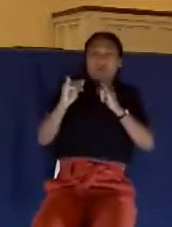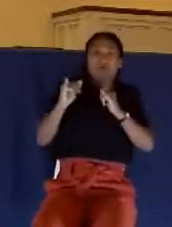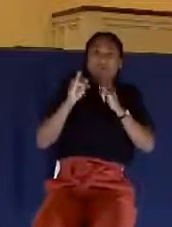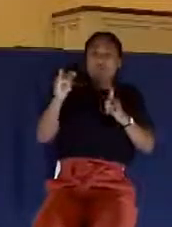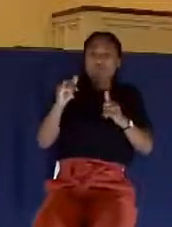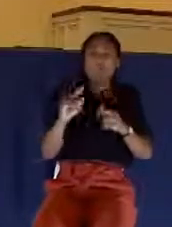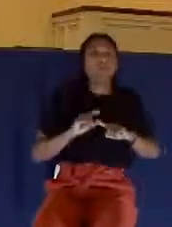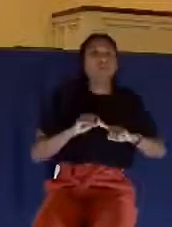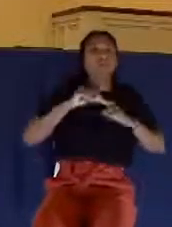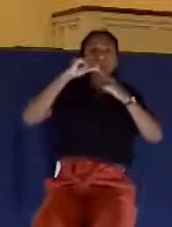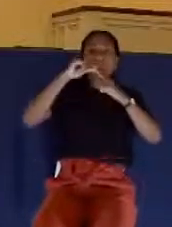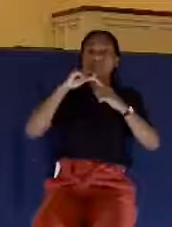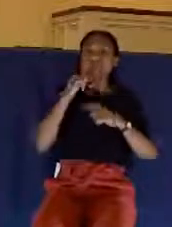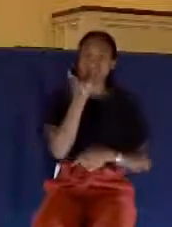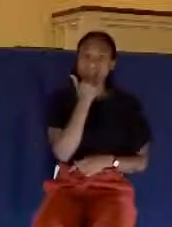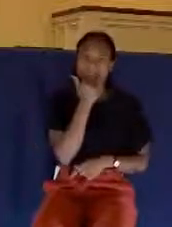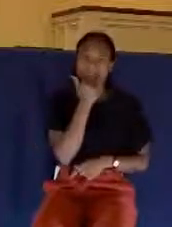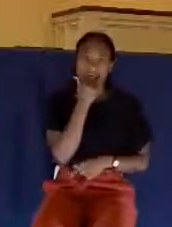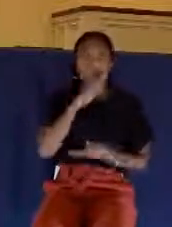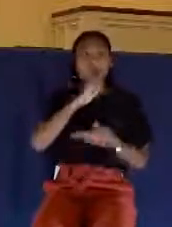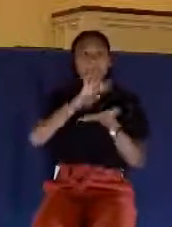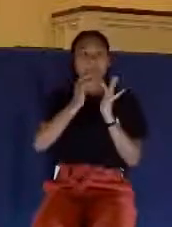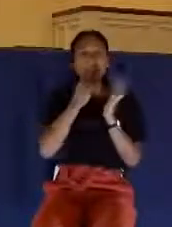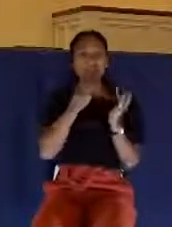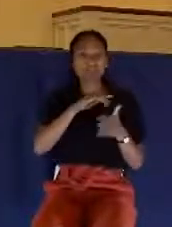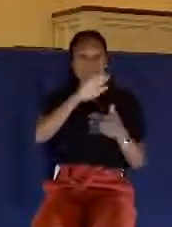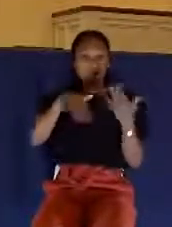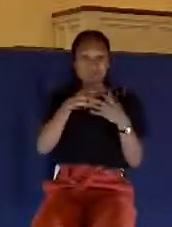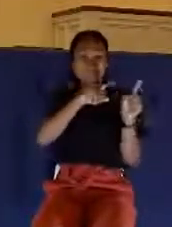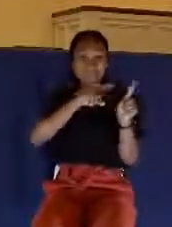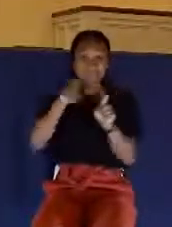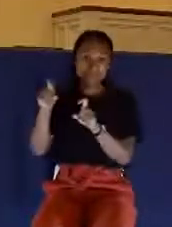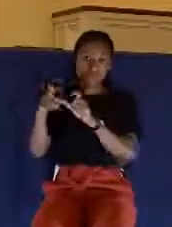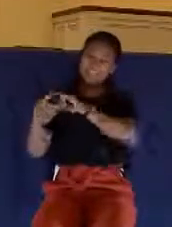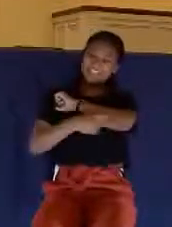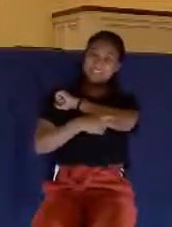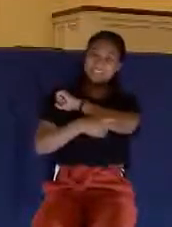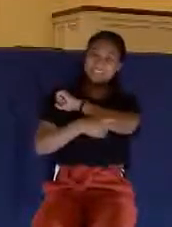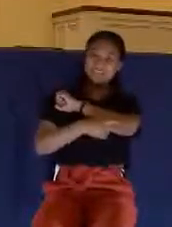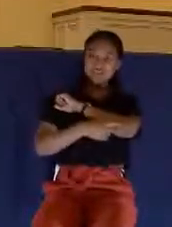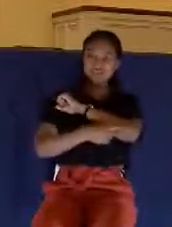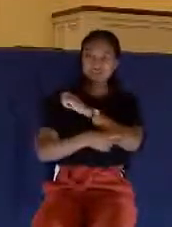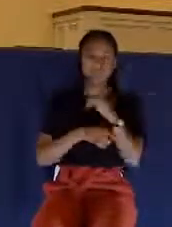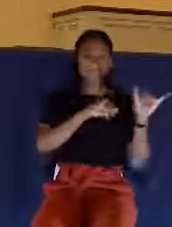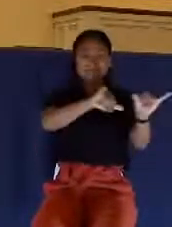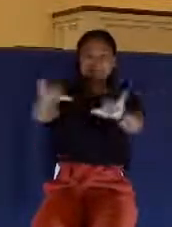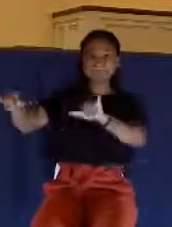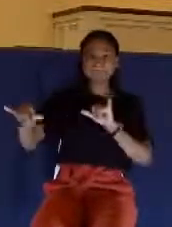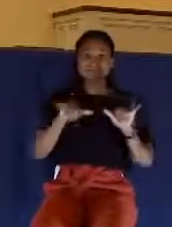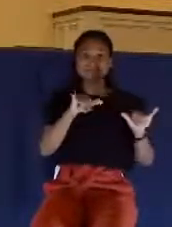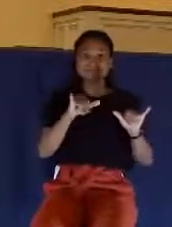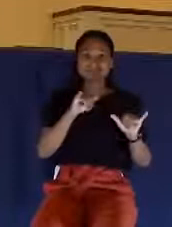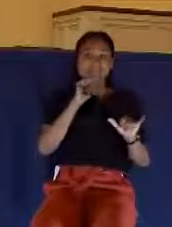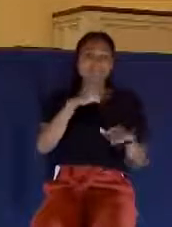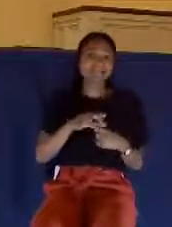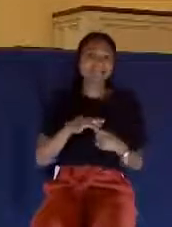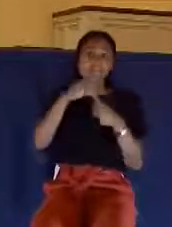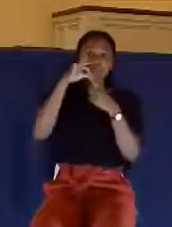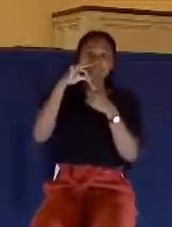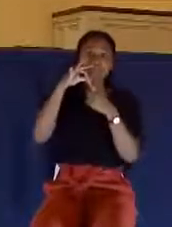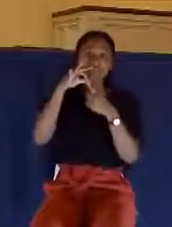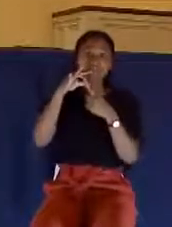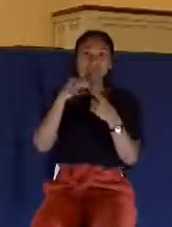says, there's no temptation taken to you, but such as is common to man. You're not unique in